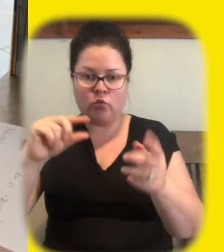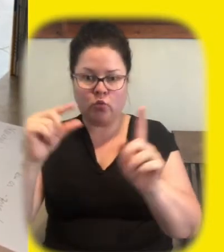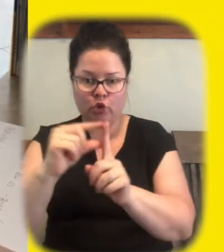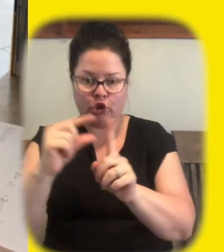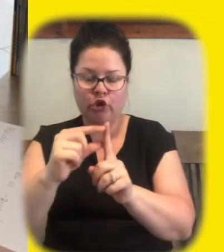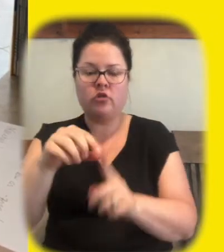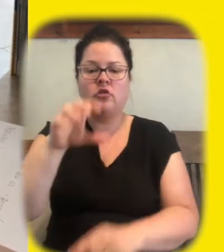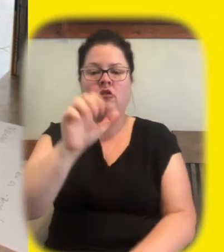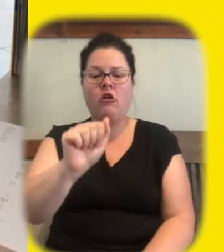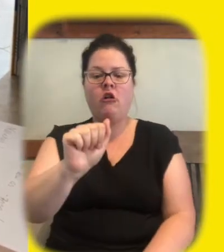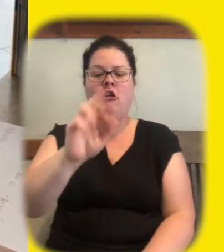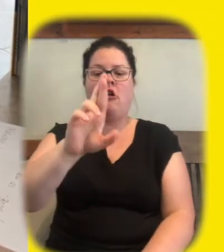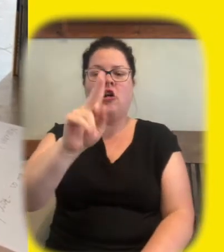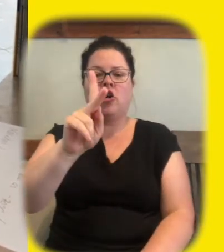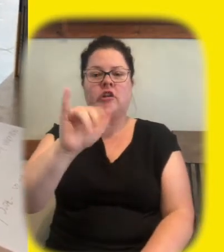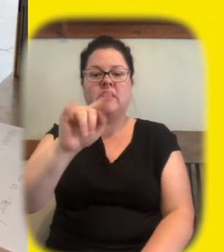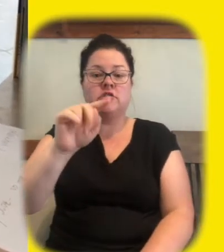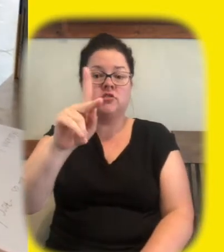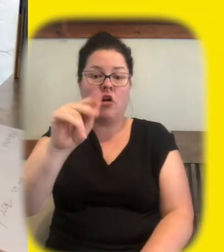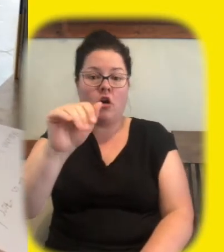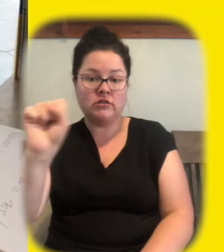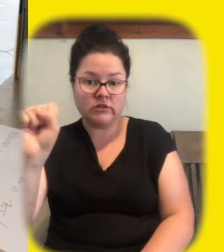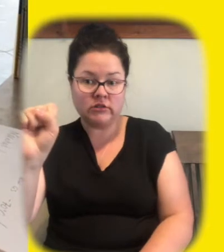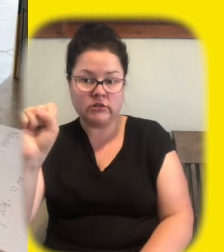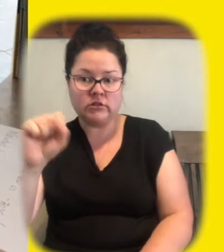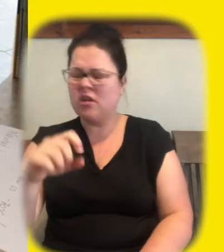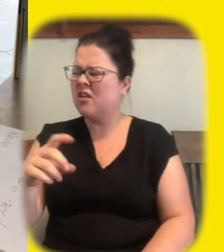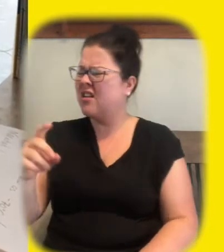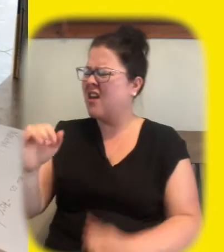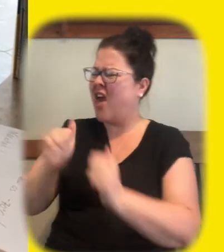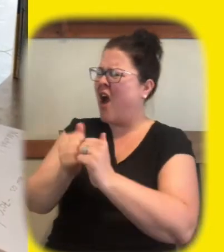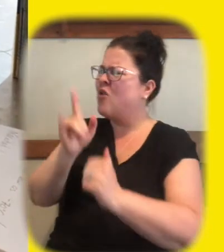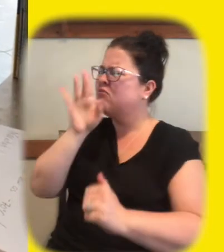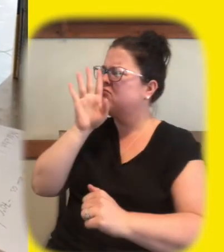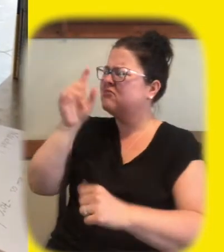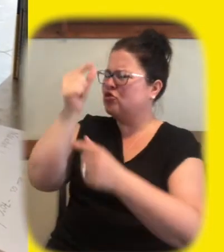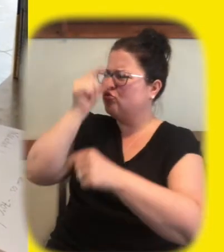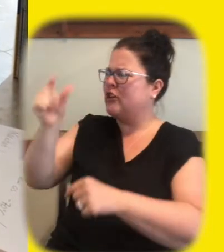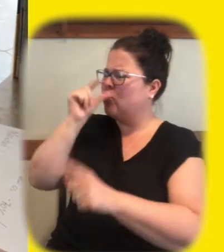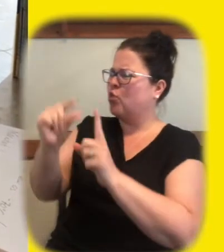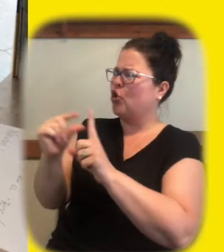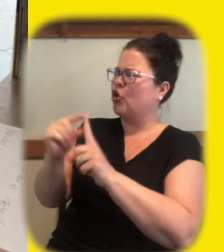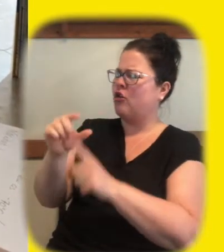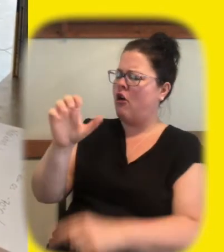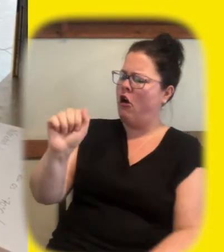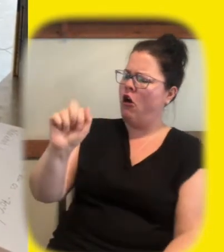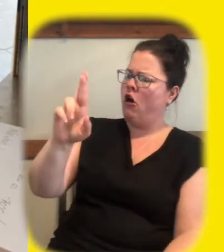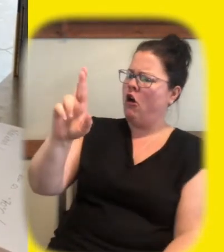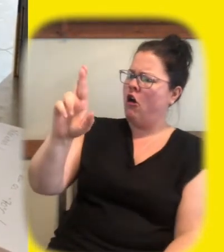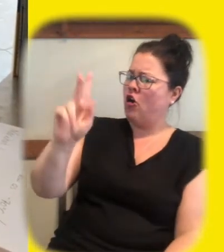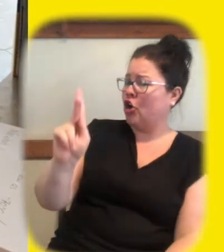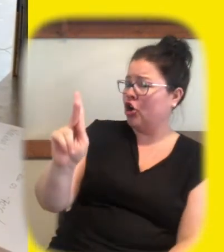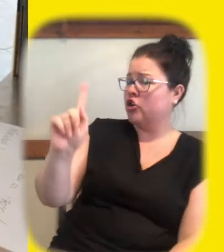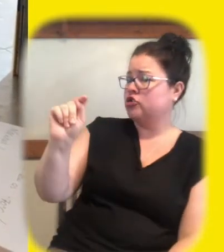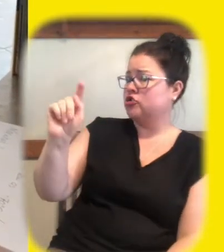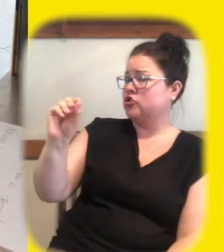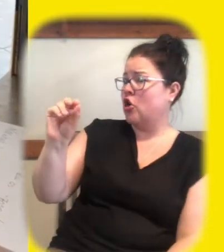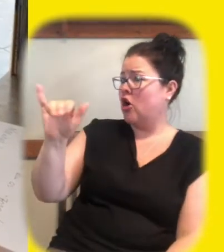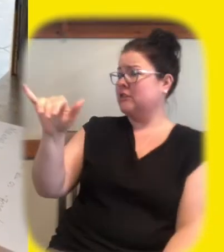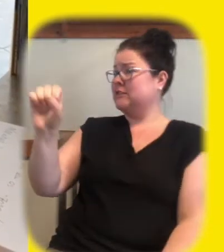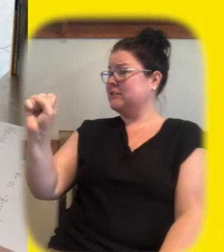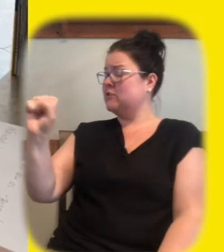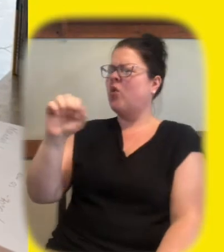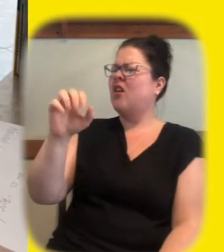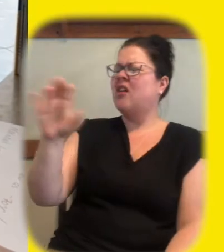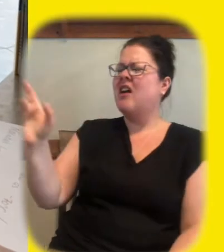arctos is the greek word for bear very cool is it arctos or arctis well i'm not sure about